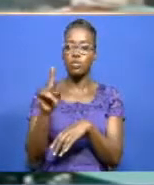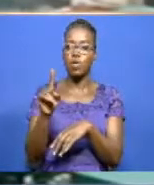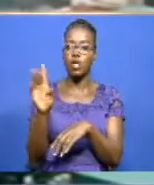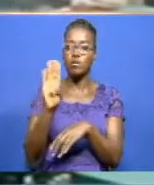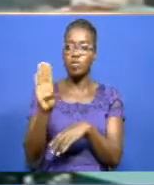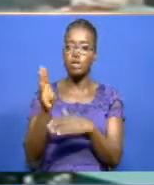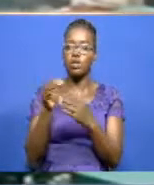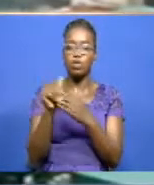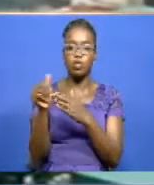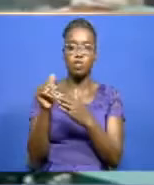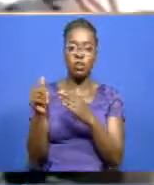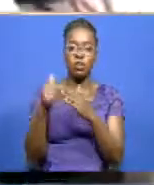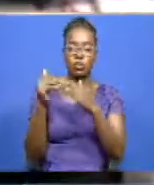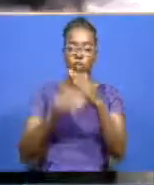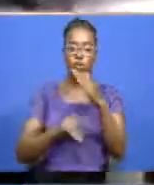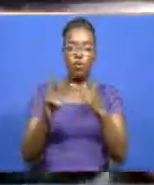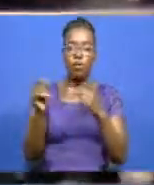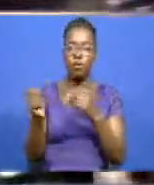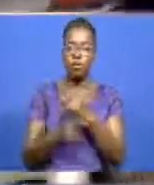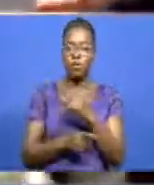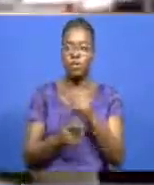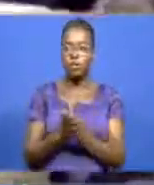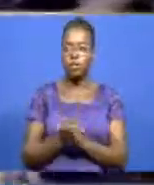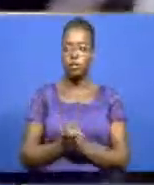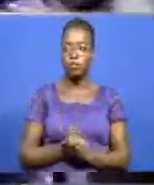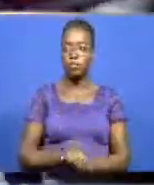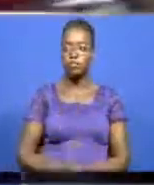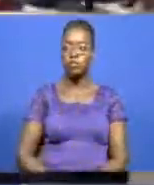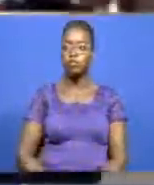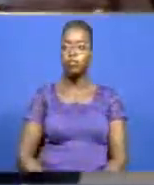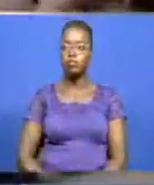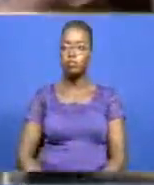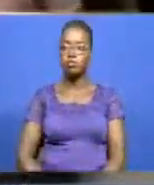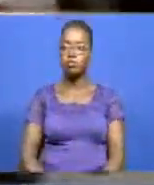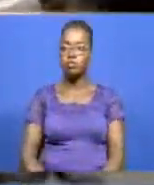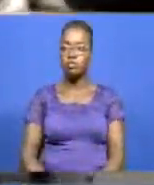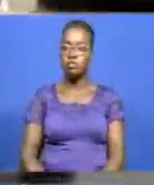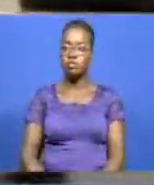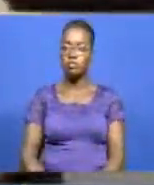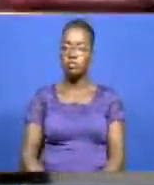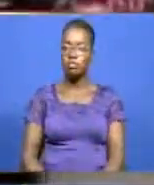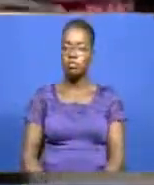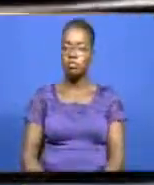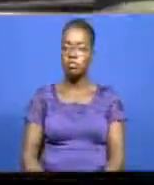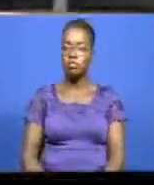in less than a month. For Channel 1 News, I'm Wangari Washiori.